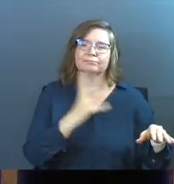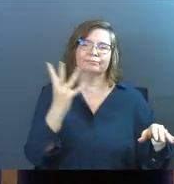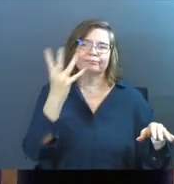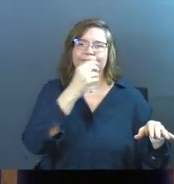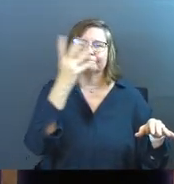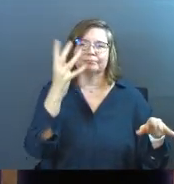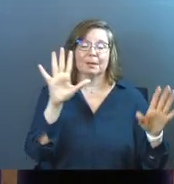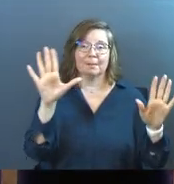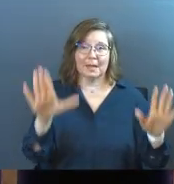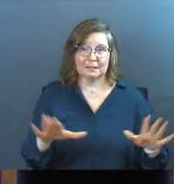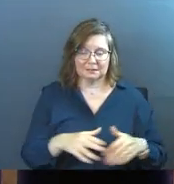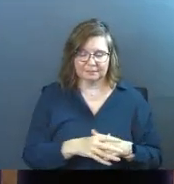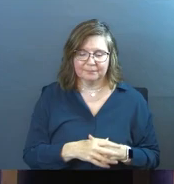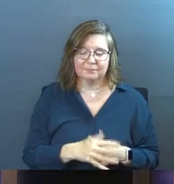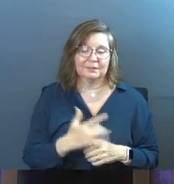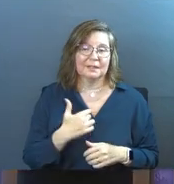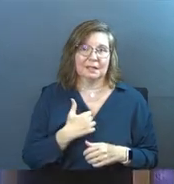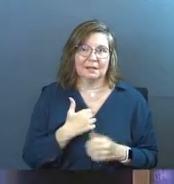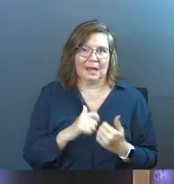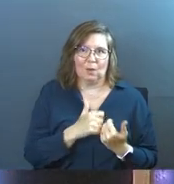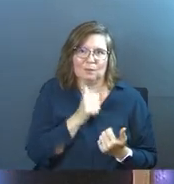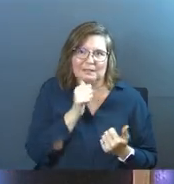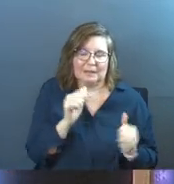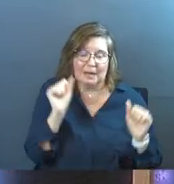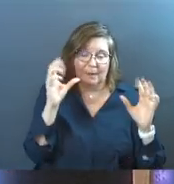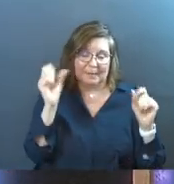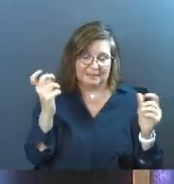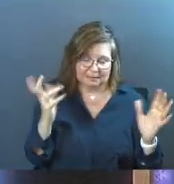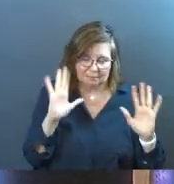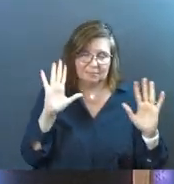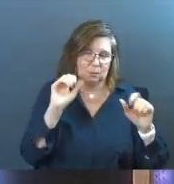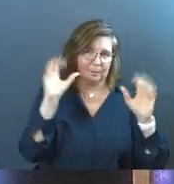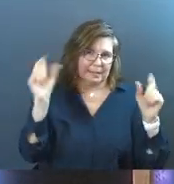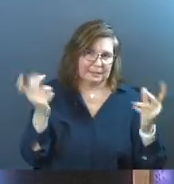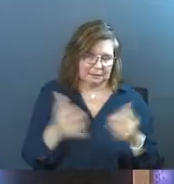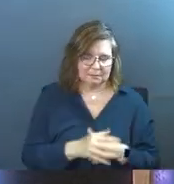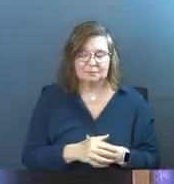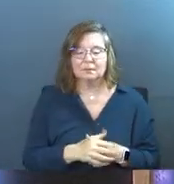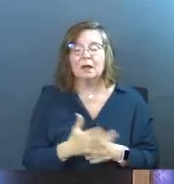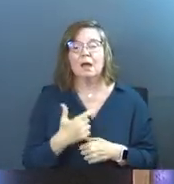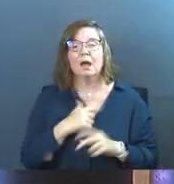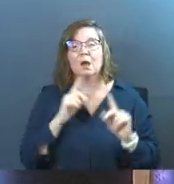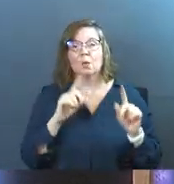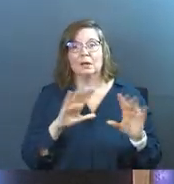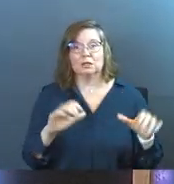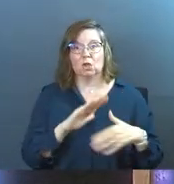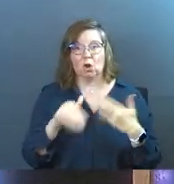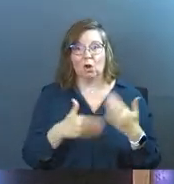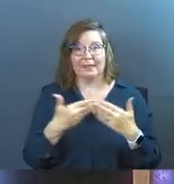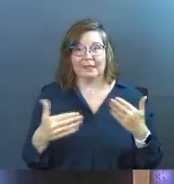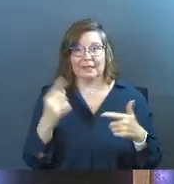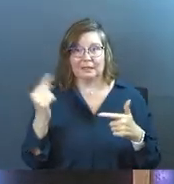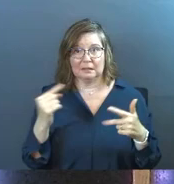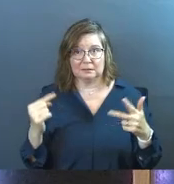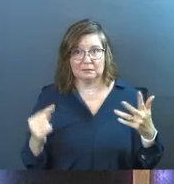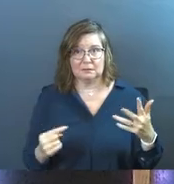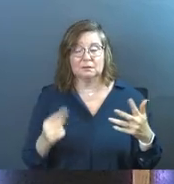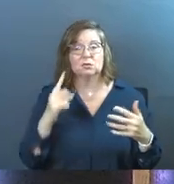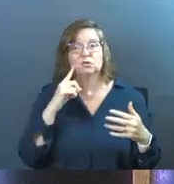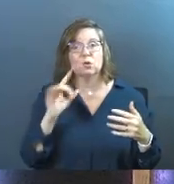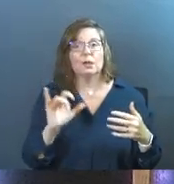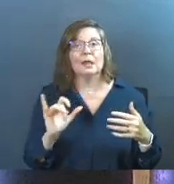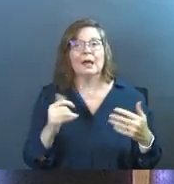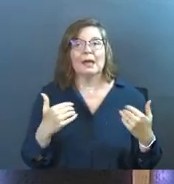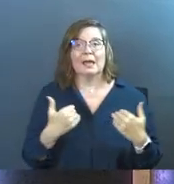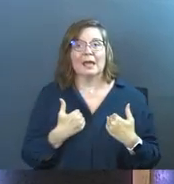amazing. And how is it not amazing? It was amazing. And I went and I did all the things in order